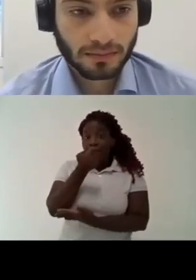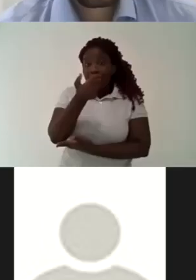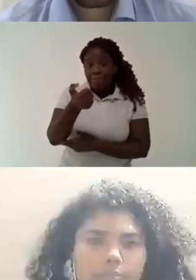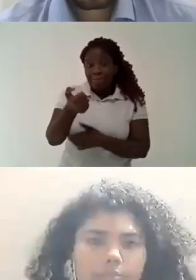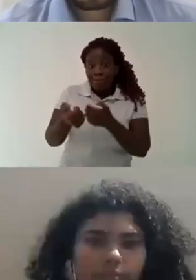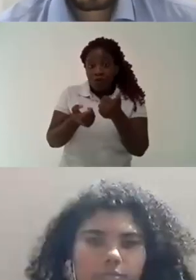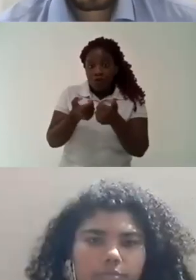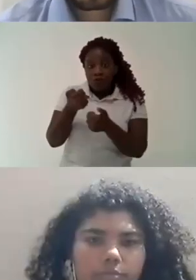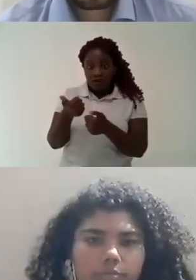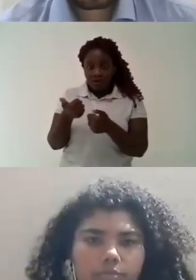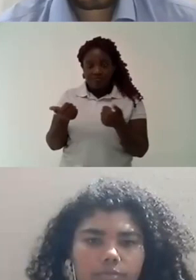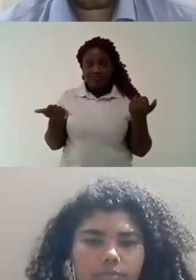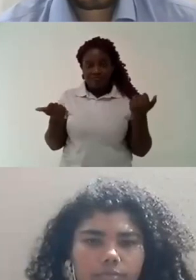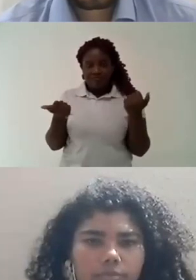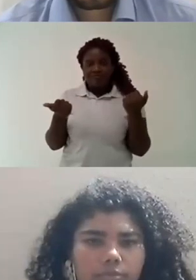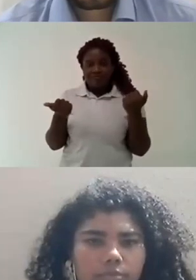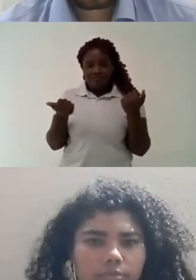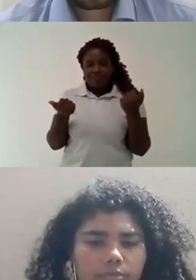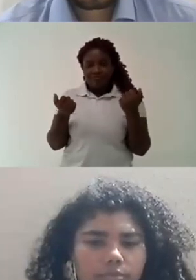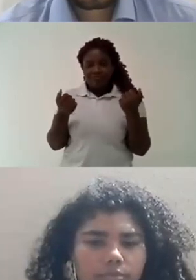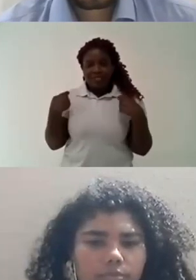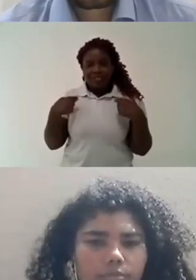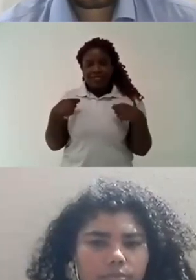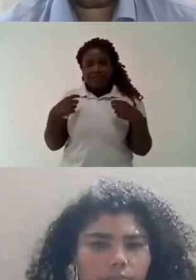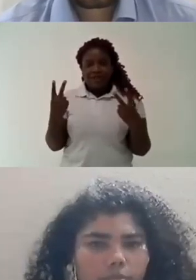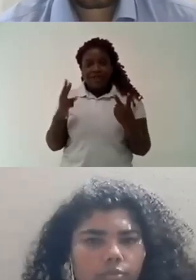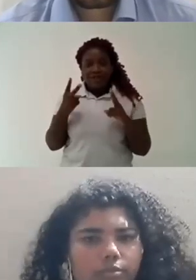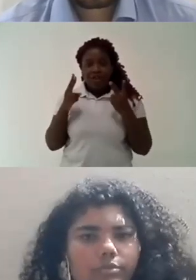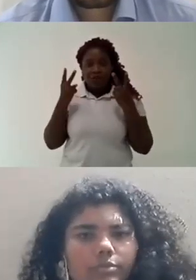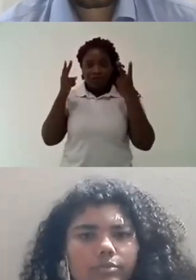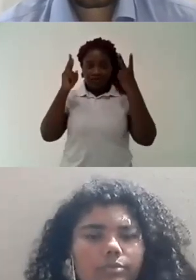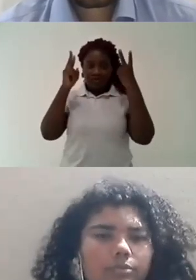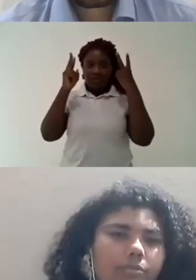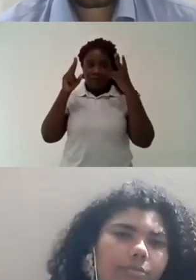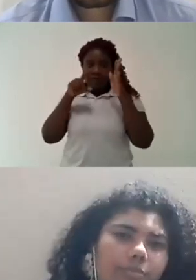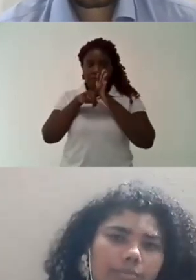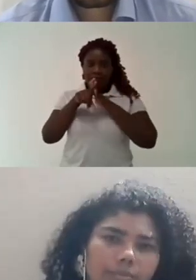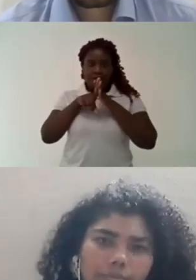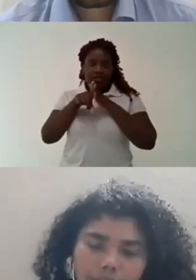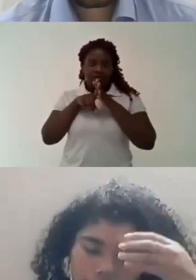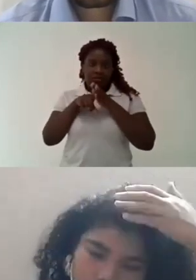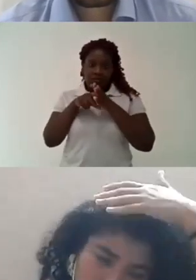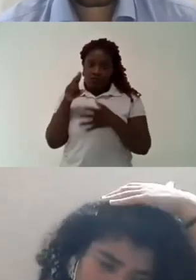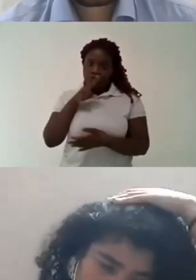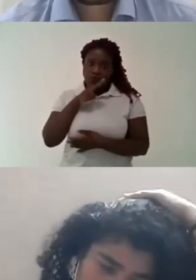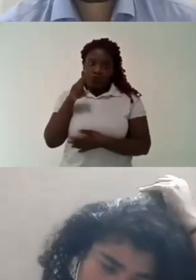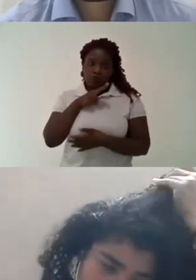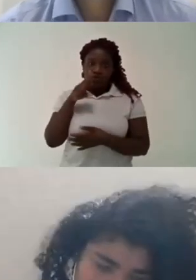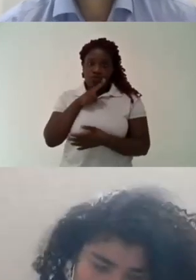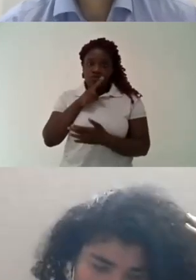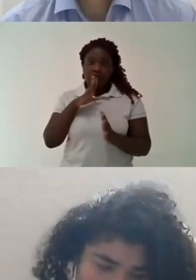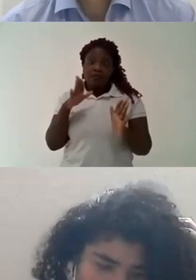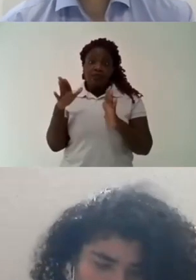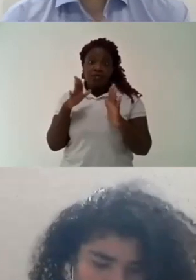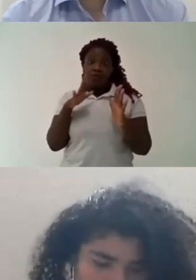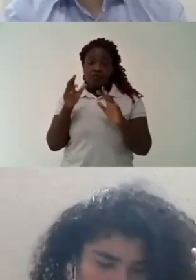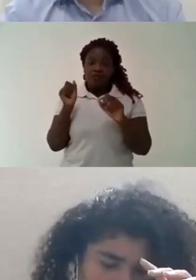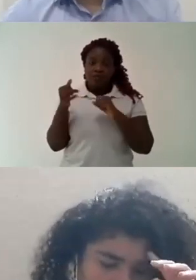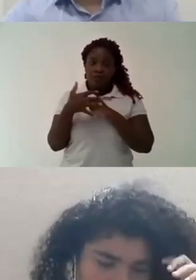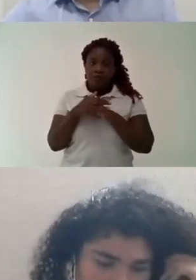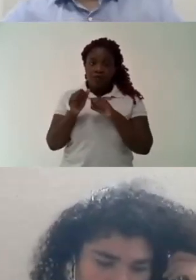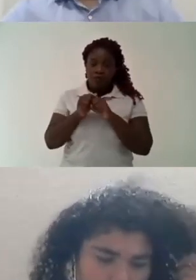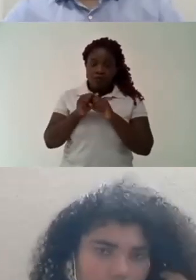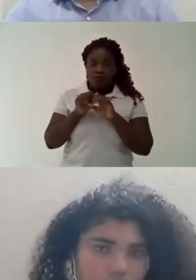our awareness about the number of scholarships available to students the value of such scholarships